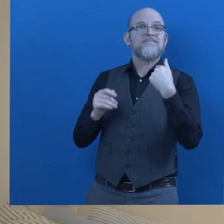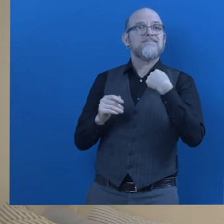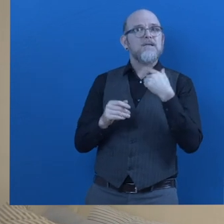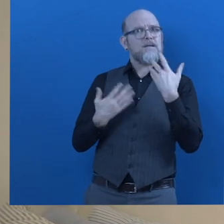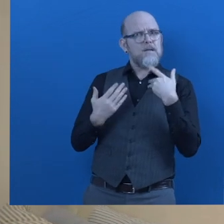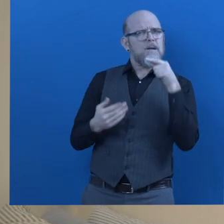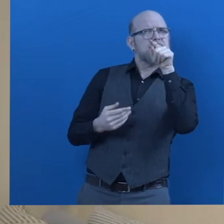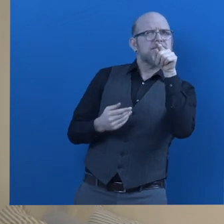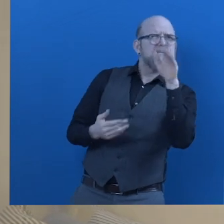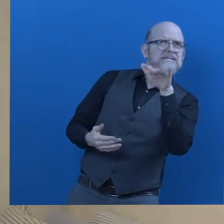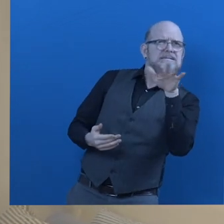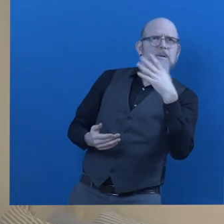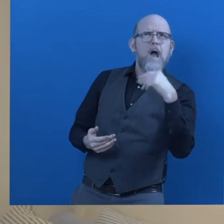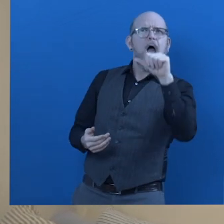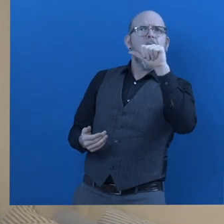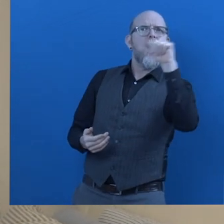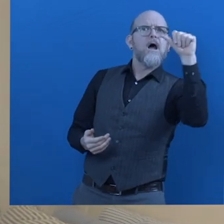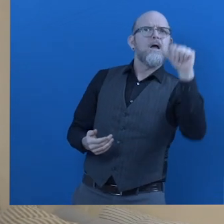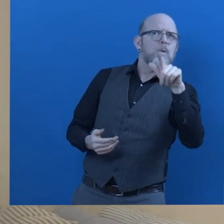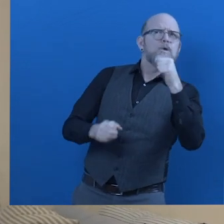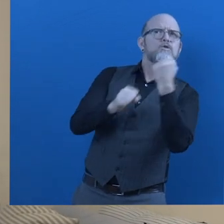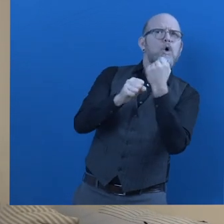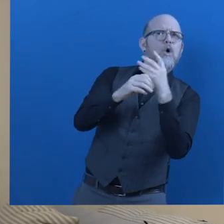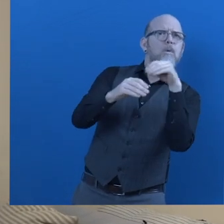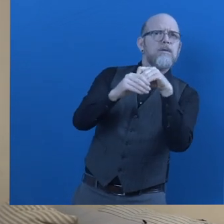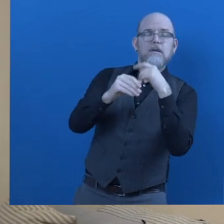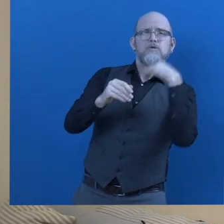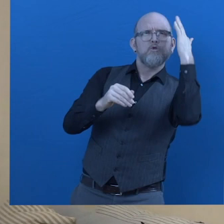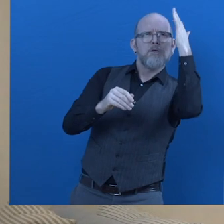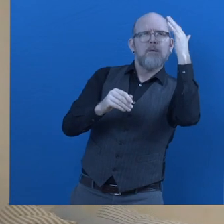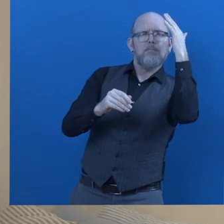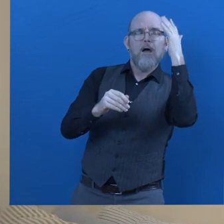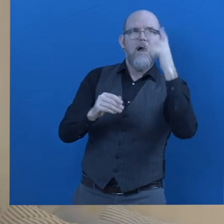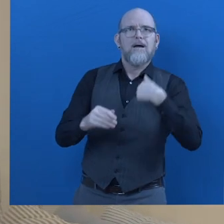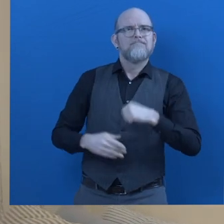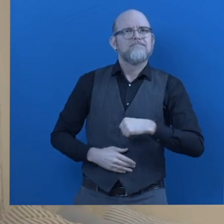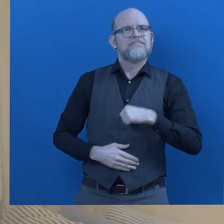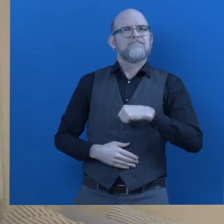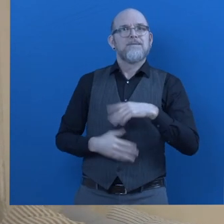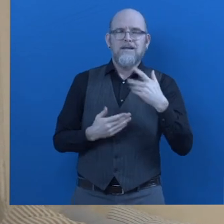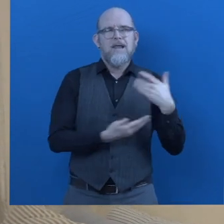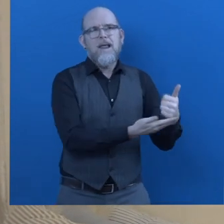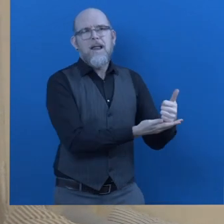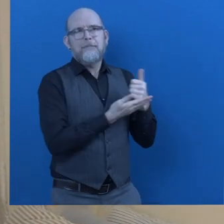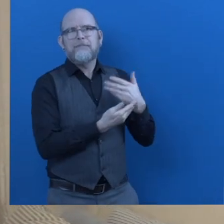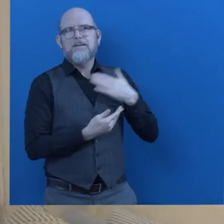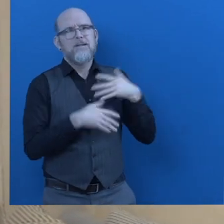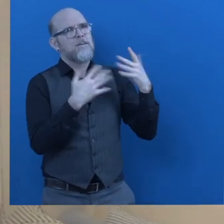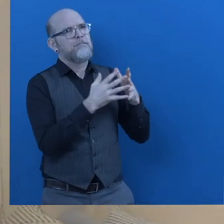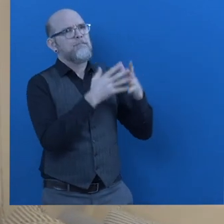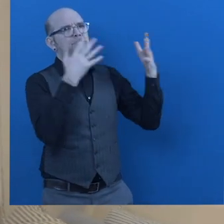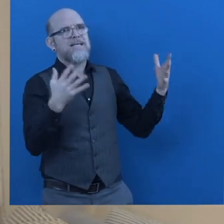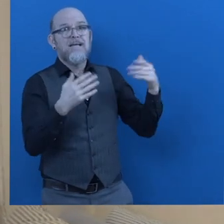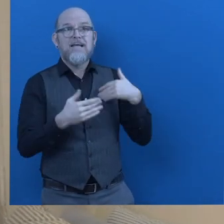that I've always wanted to do and it was because of them and the prep and the resume that helped me